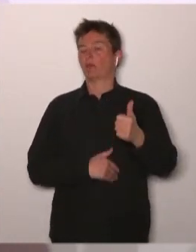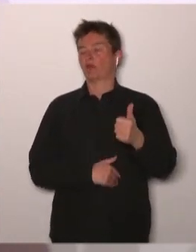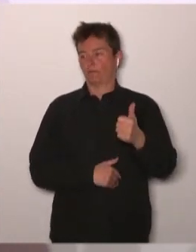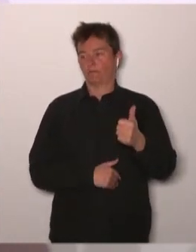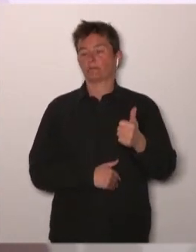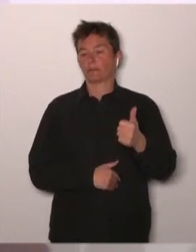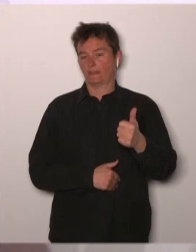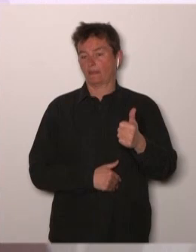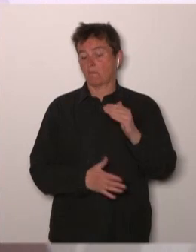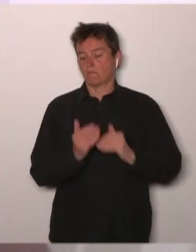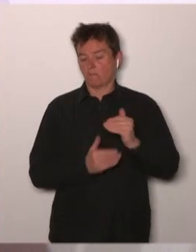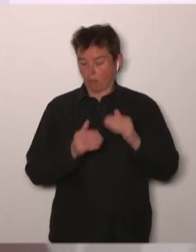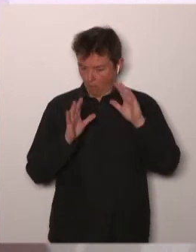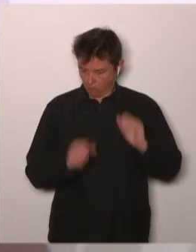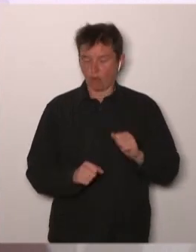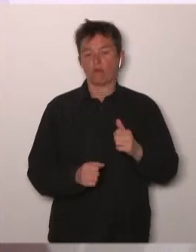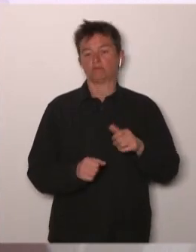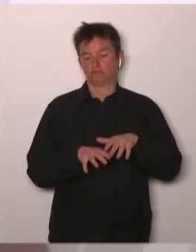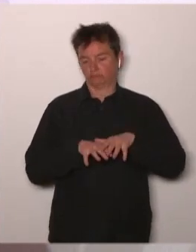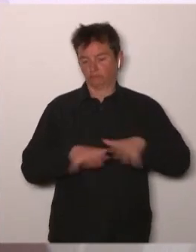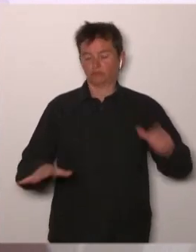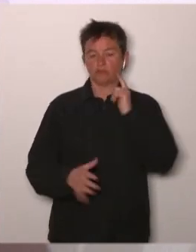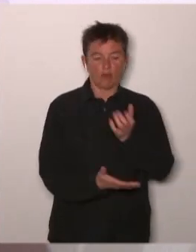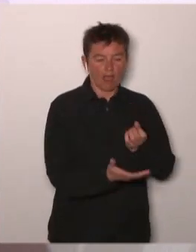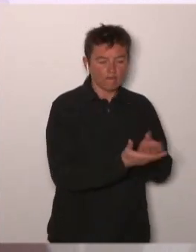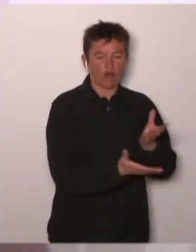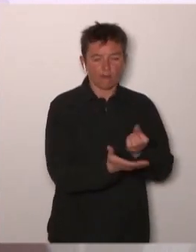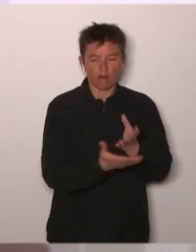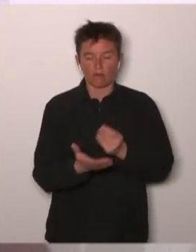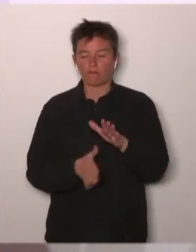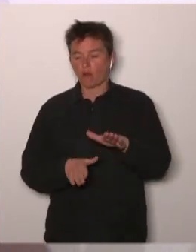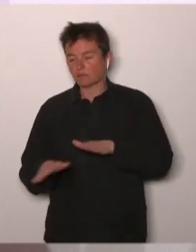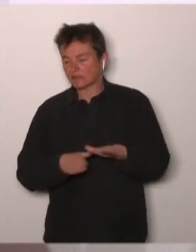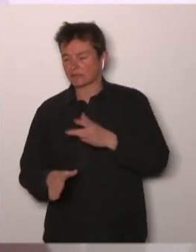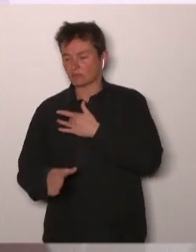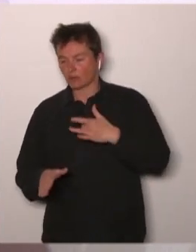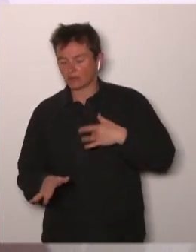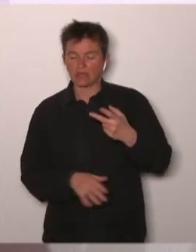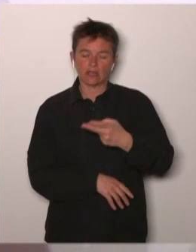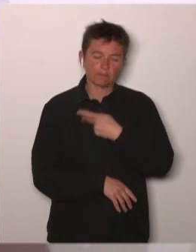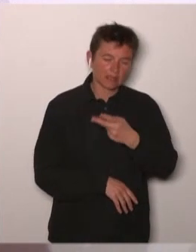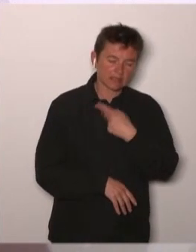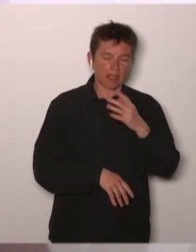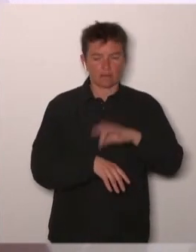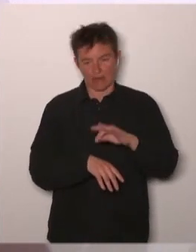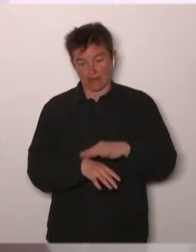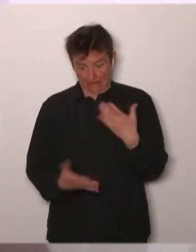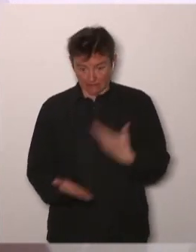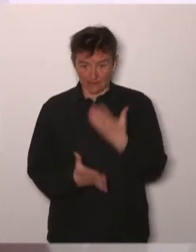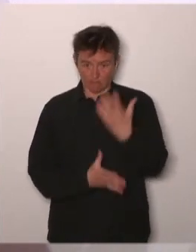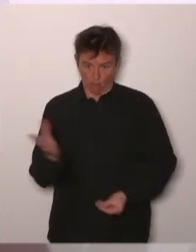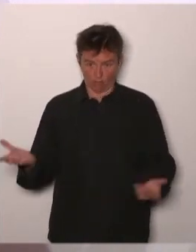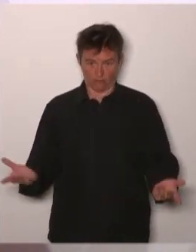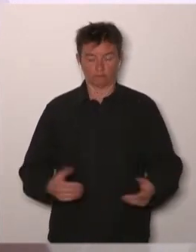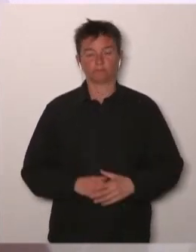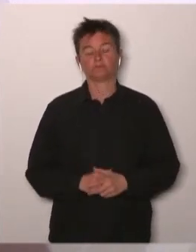the patients the doctor and the healthcare system and that's what we are missing and actually we have had of course a lot of